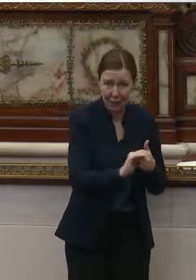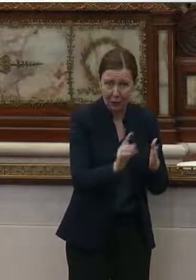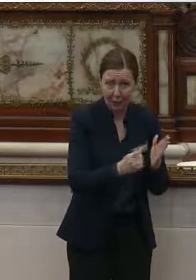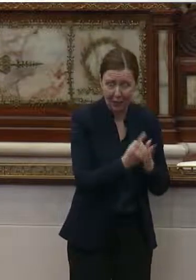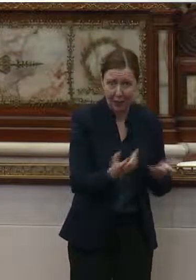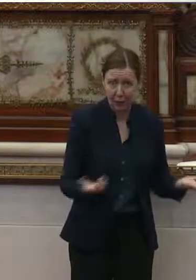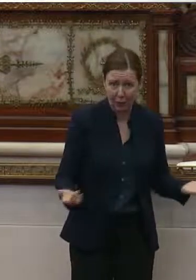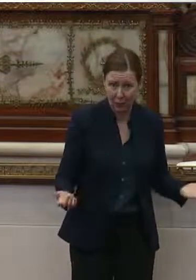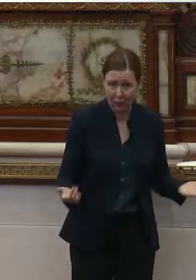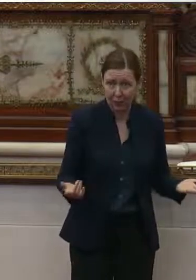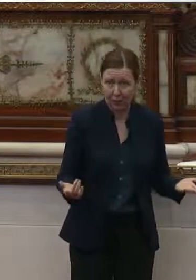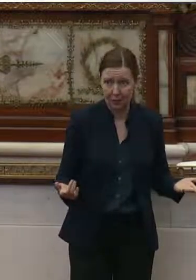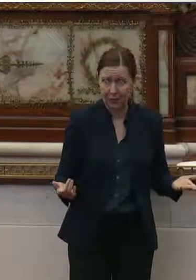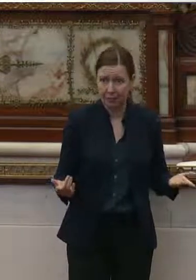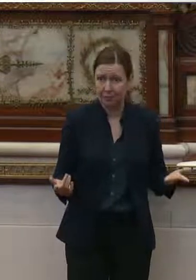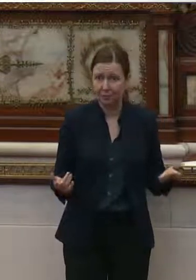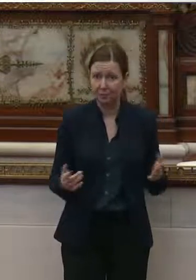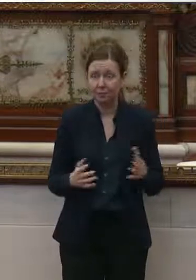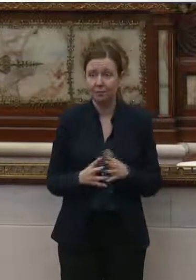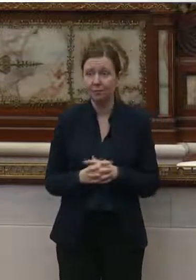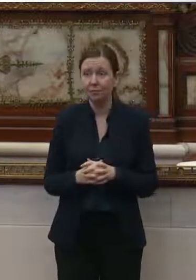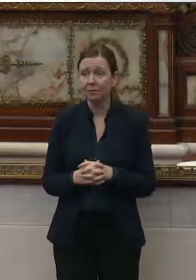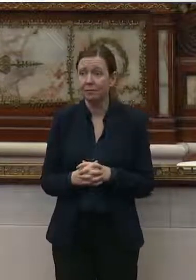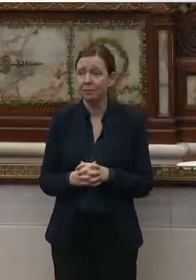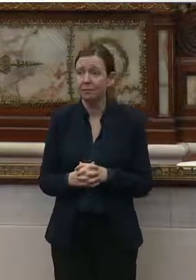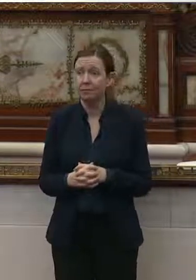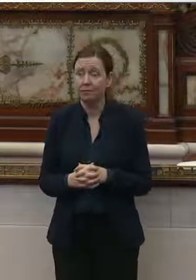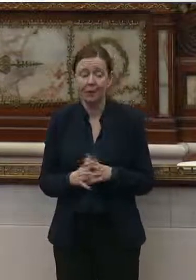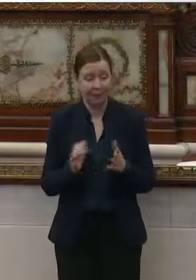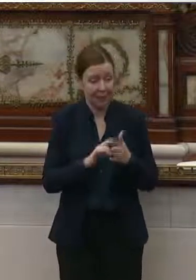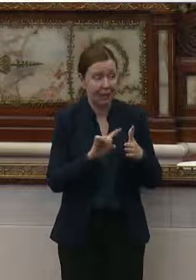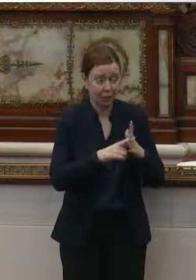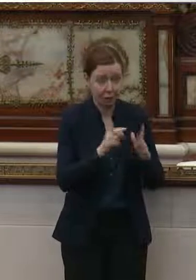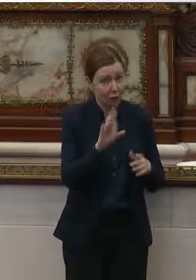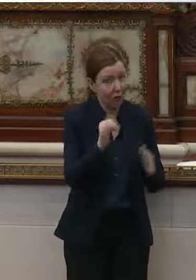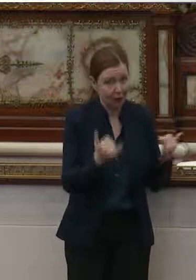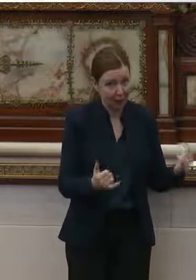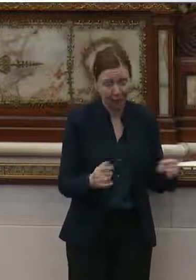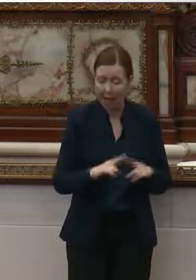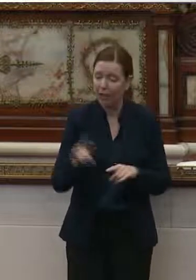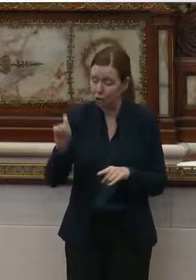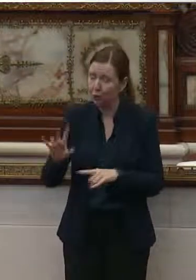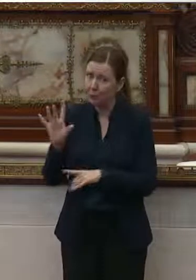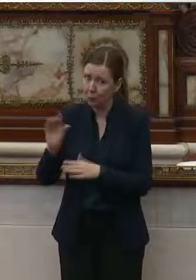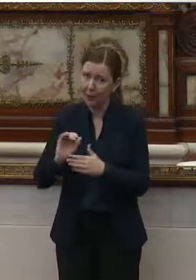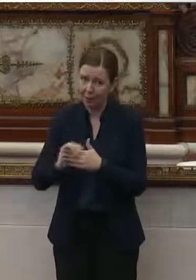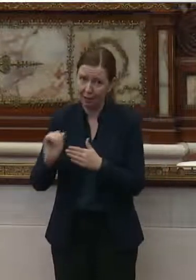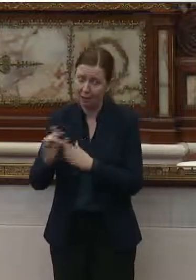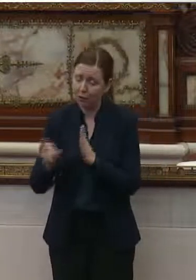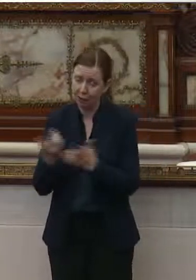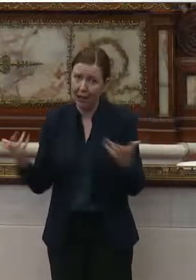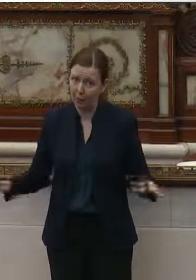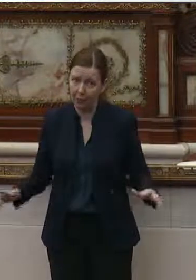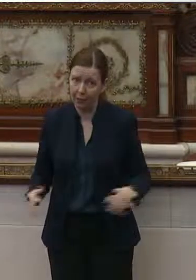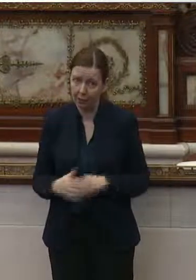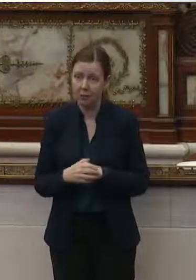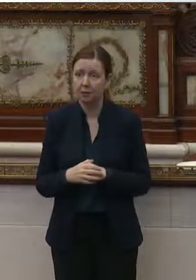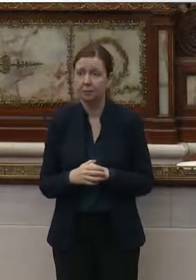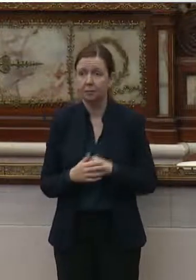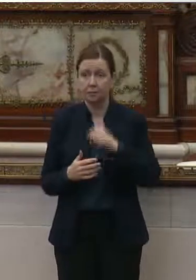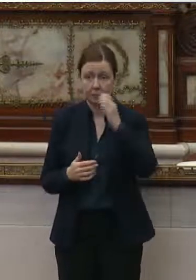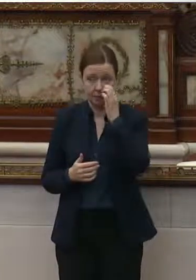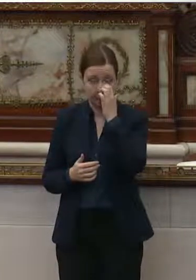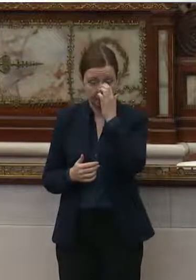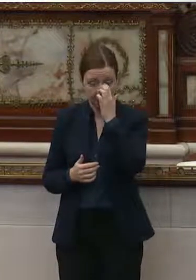the starving rate is now. Because I really